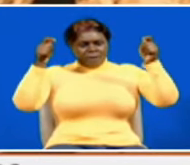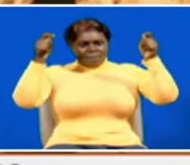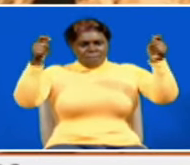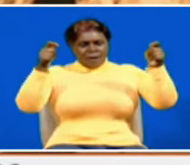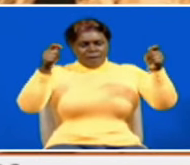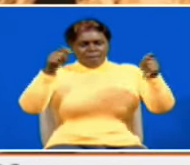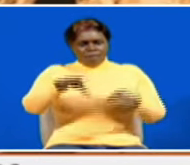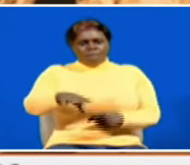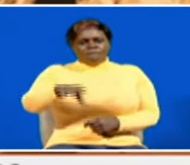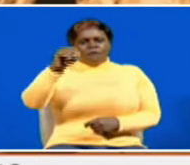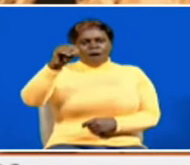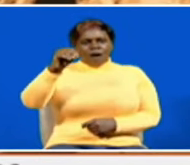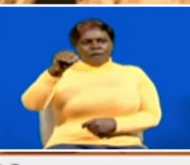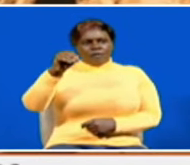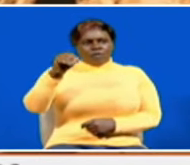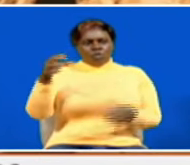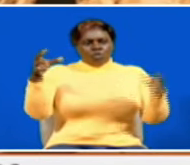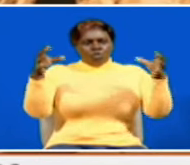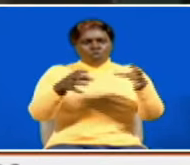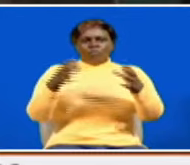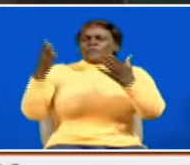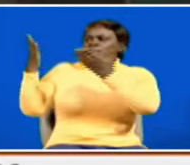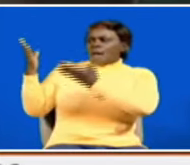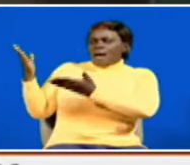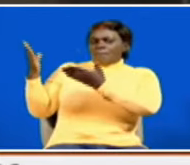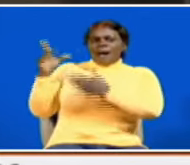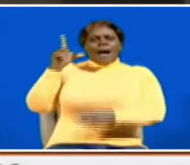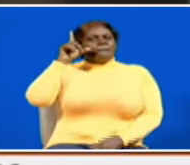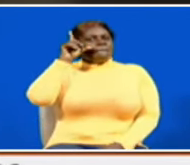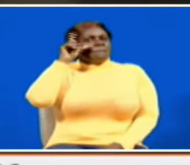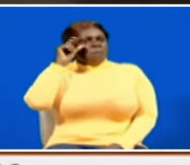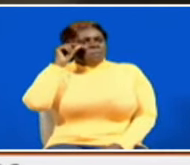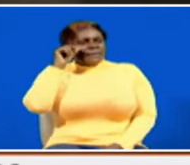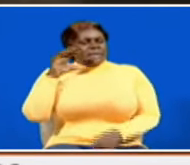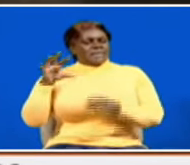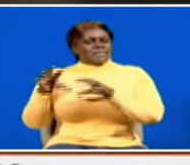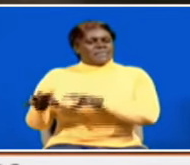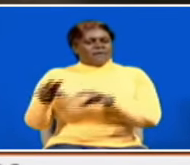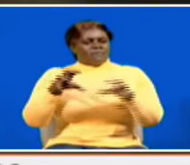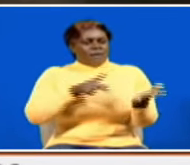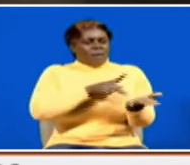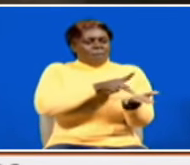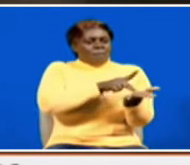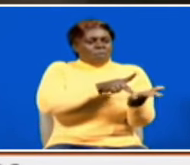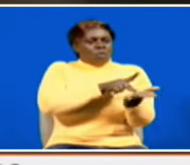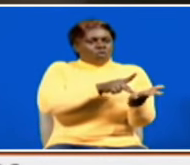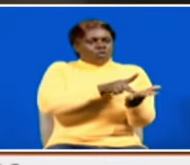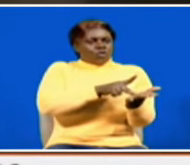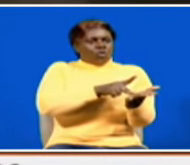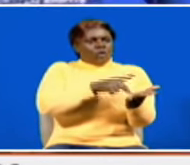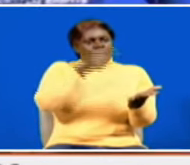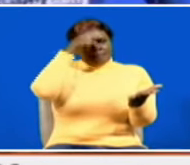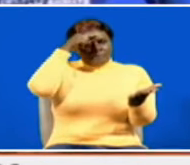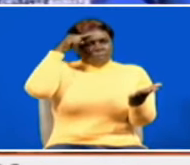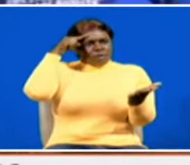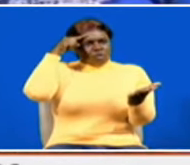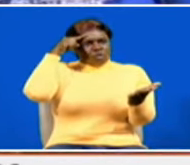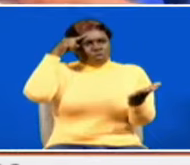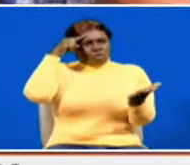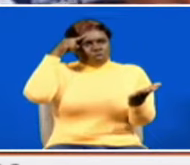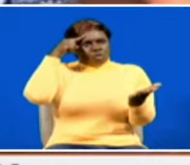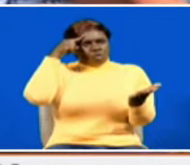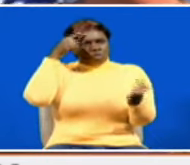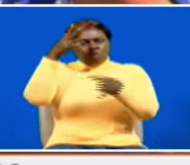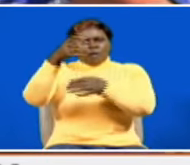discovering the winohuru community in mombasa was suffering from lead poisoning because of battery smelting